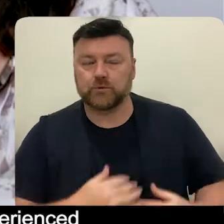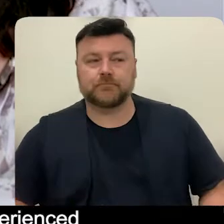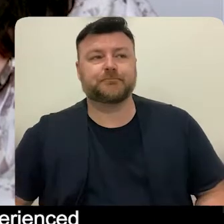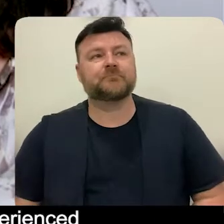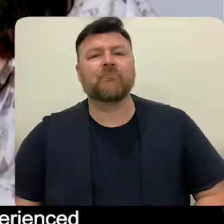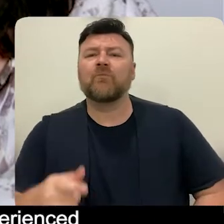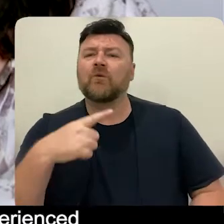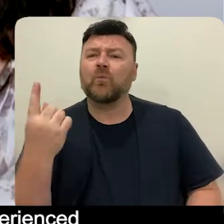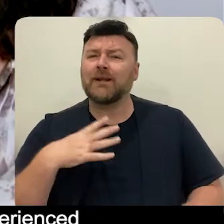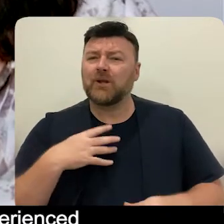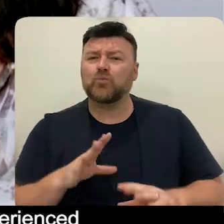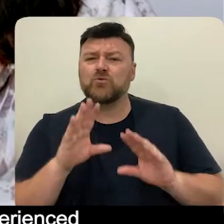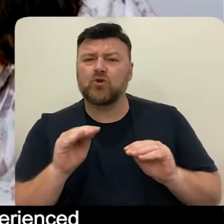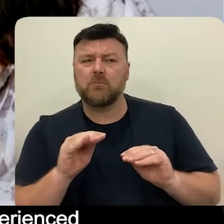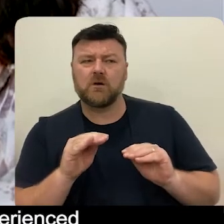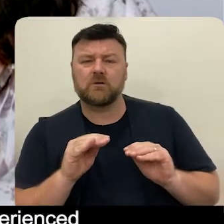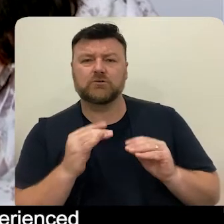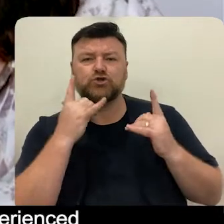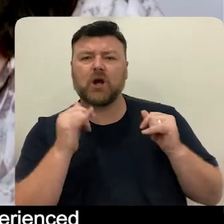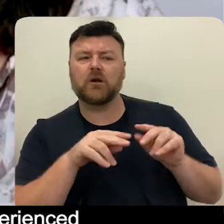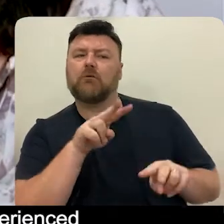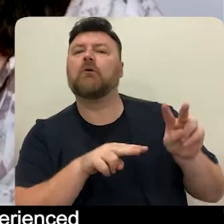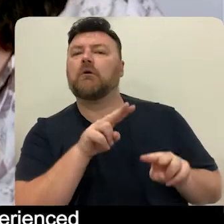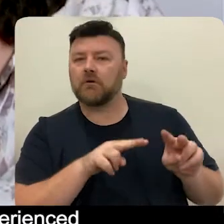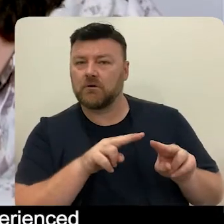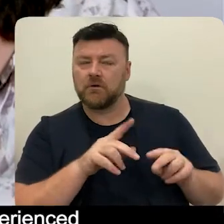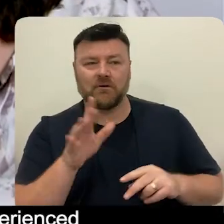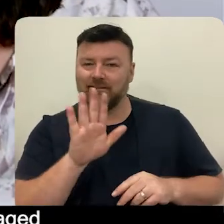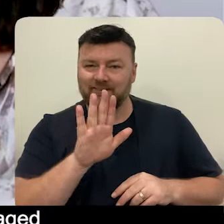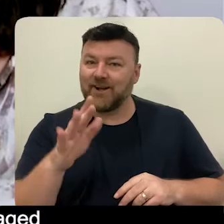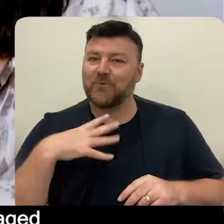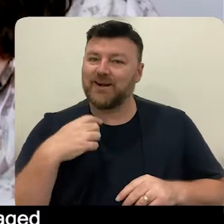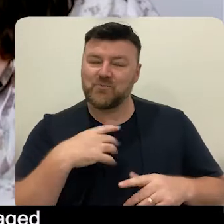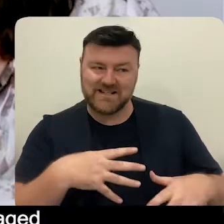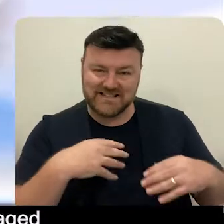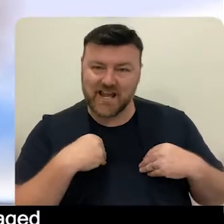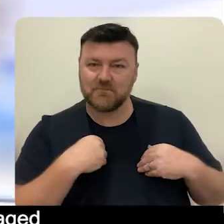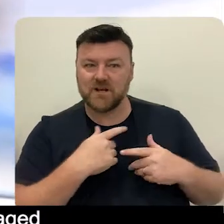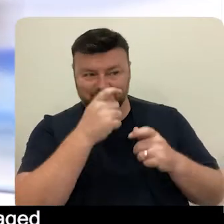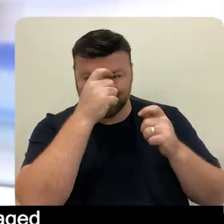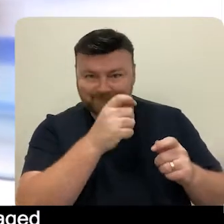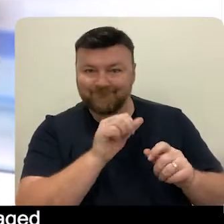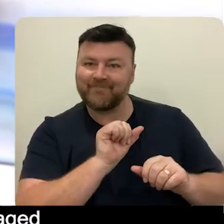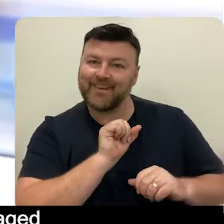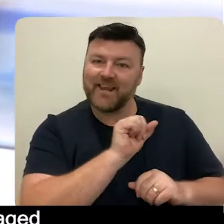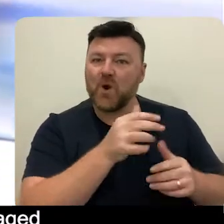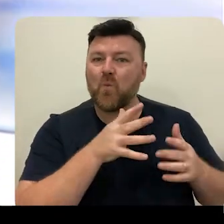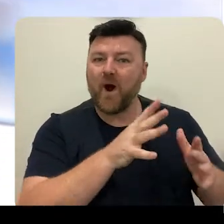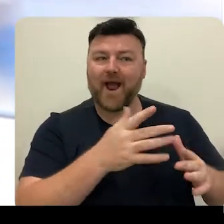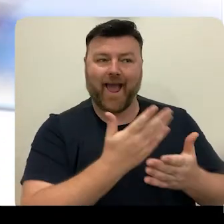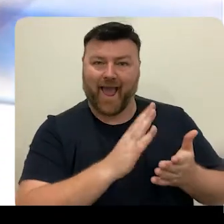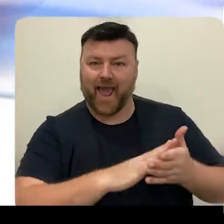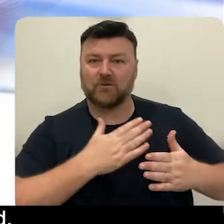time to accept people for whatever they've experienced and to honour the way they've coped and managed.